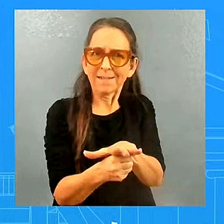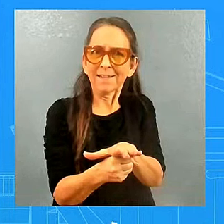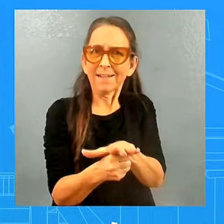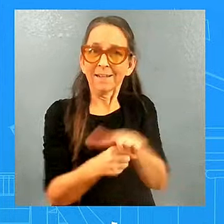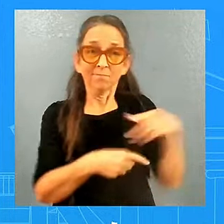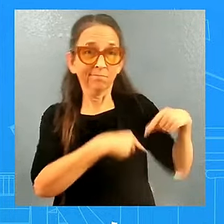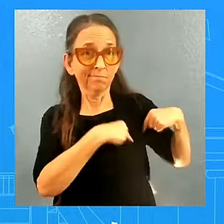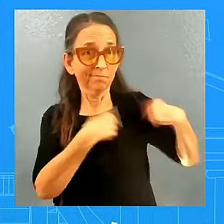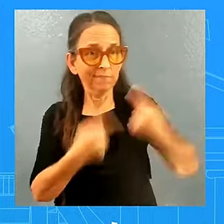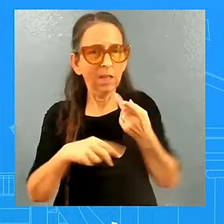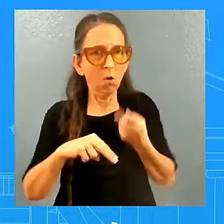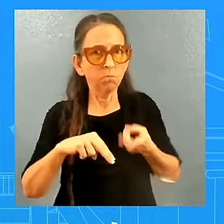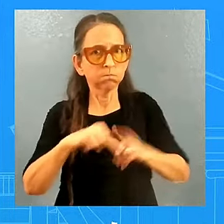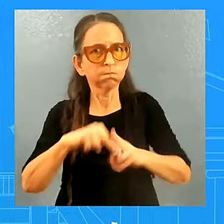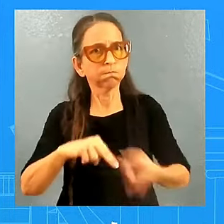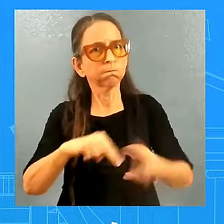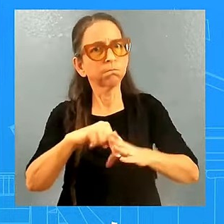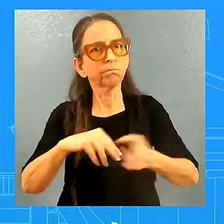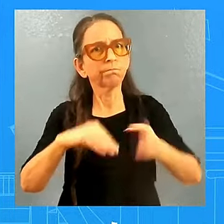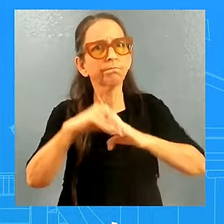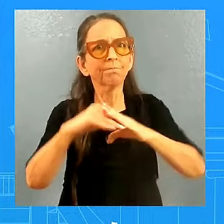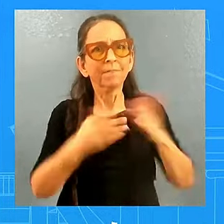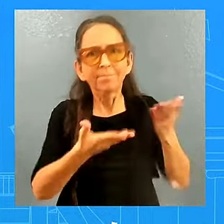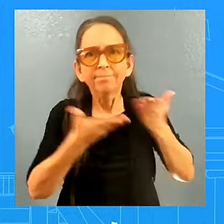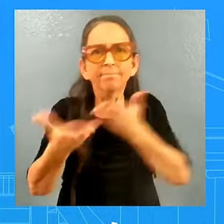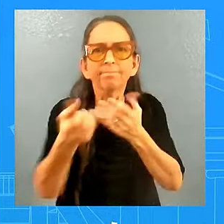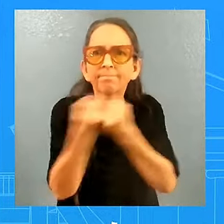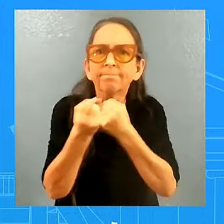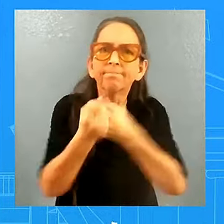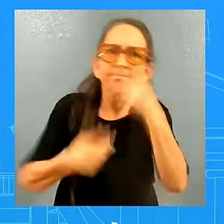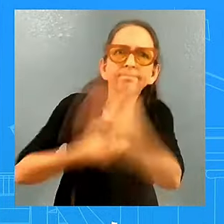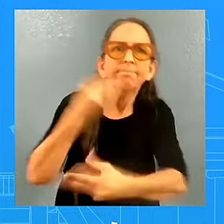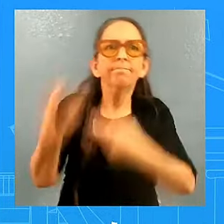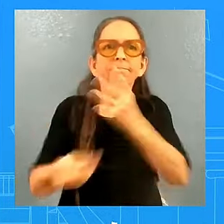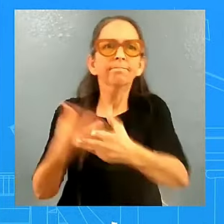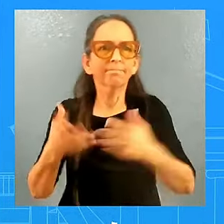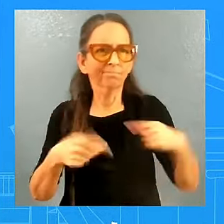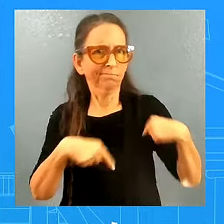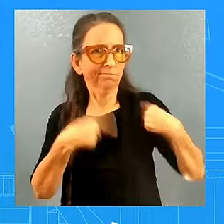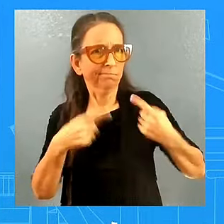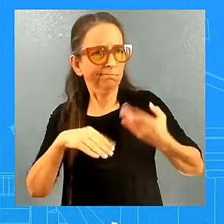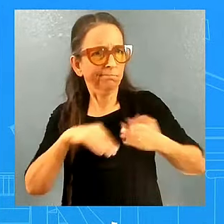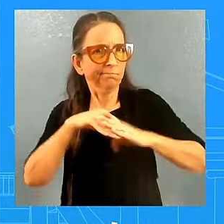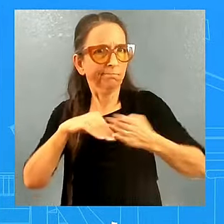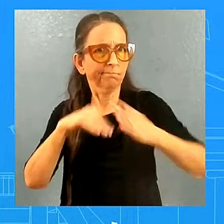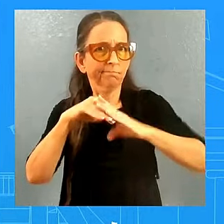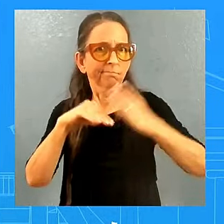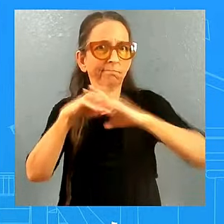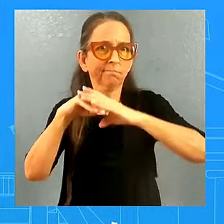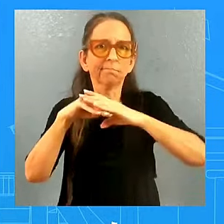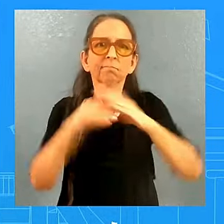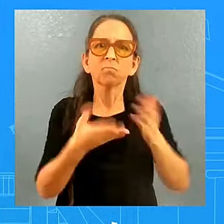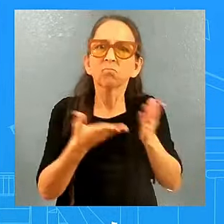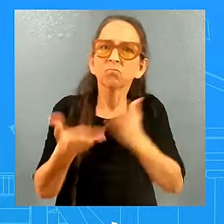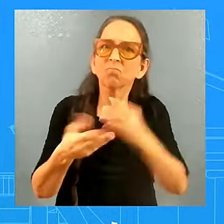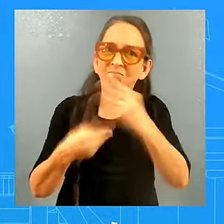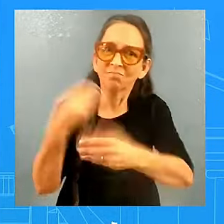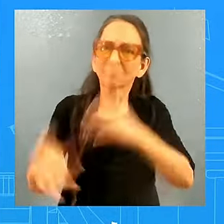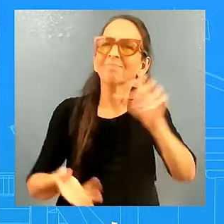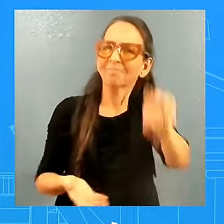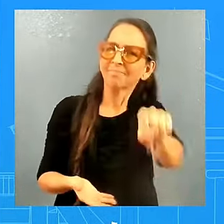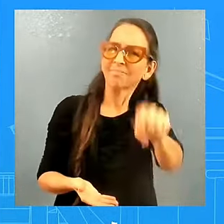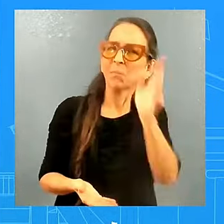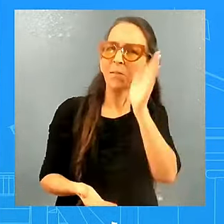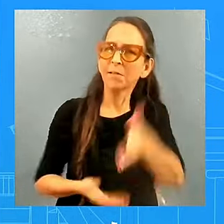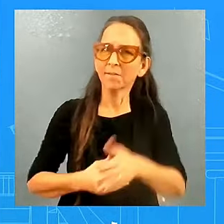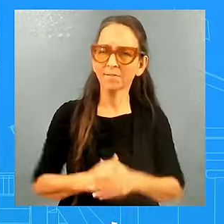president made an announcement back on September 26. And so that's going to continue for sure. One last one, if I may. Senator Bernie